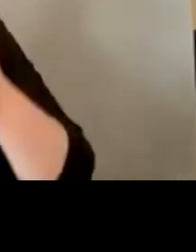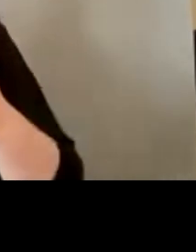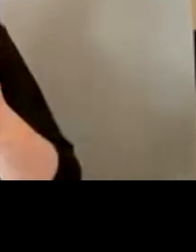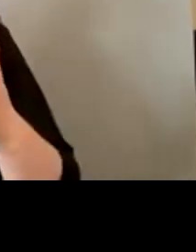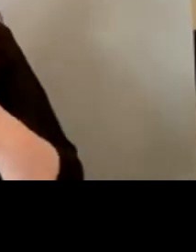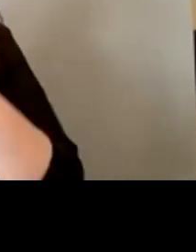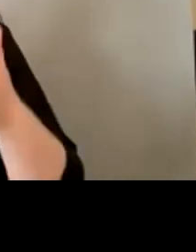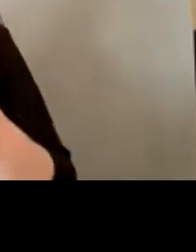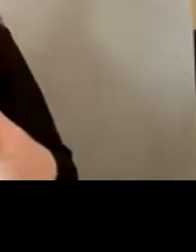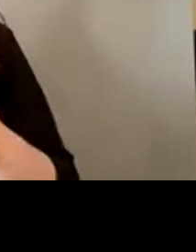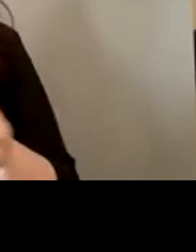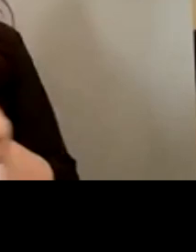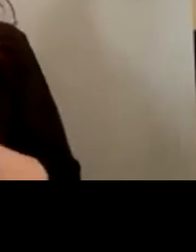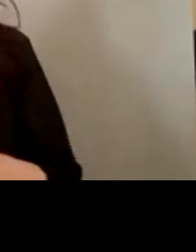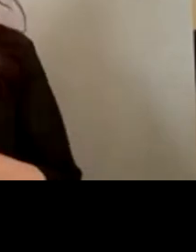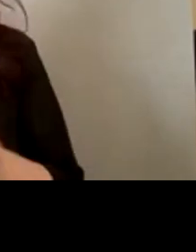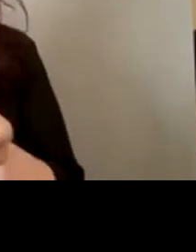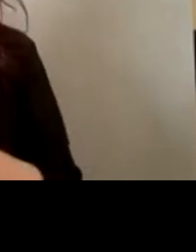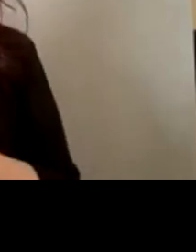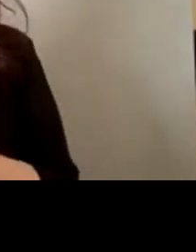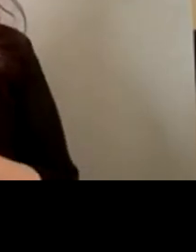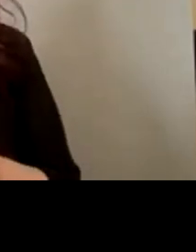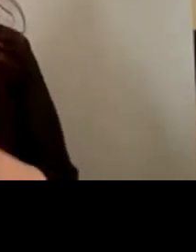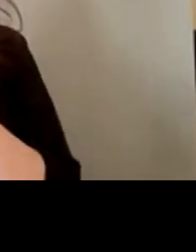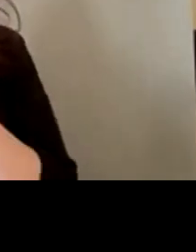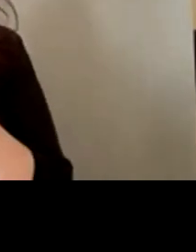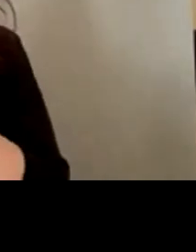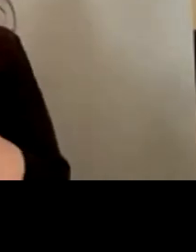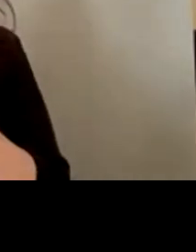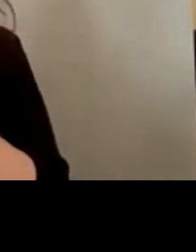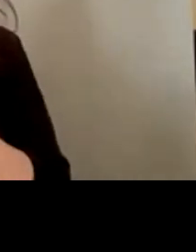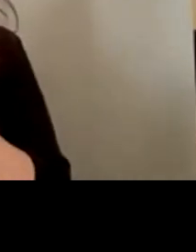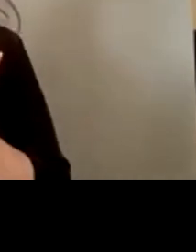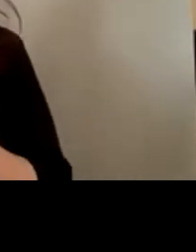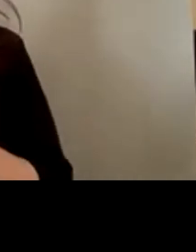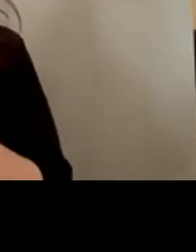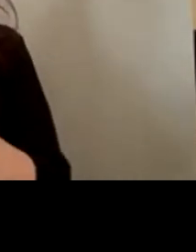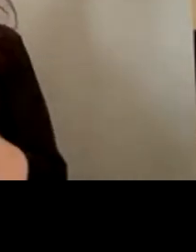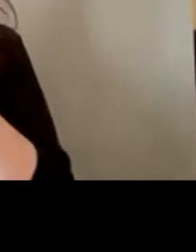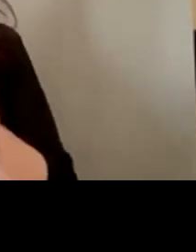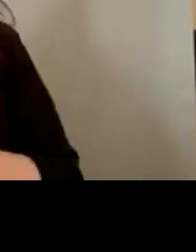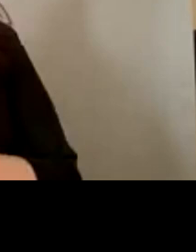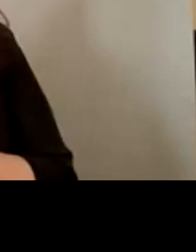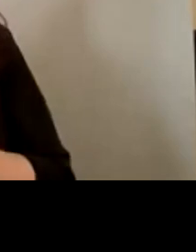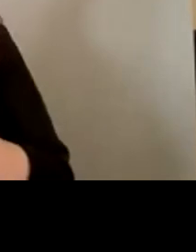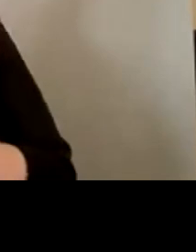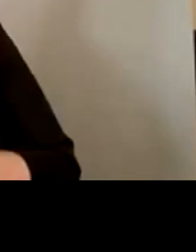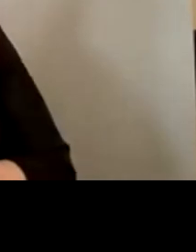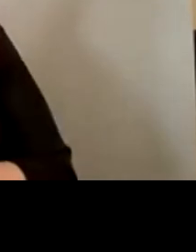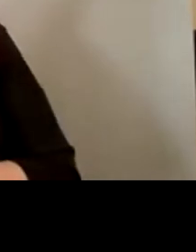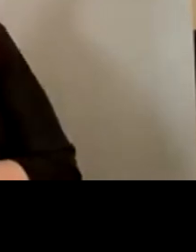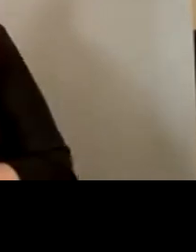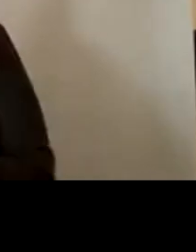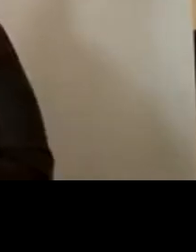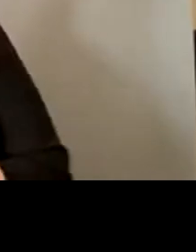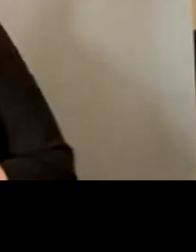you're on twitter as well um our instagram it's at sea archives we can put that into the chat room as well